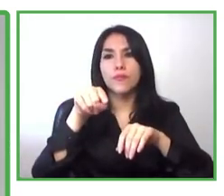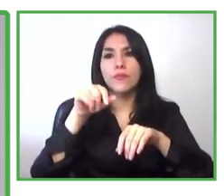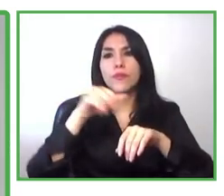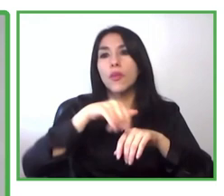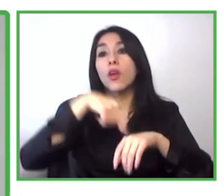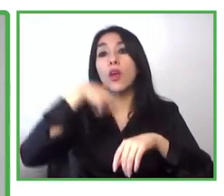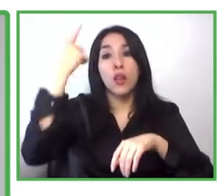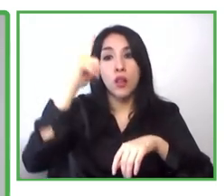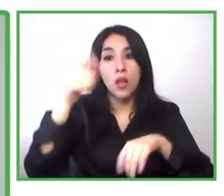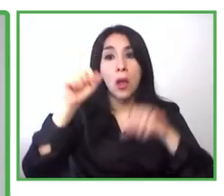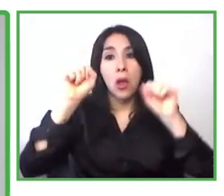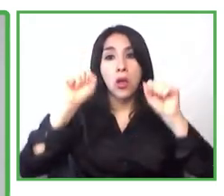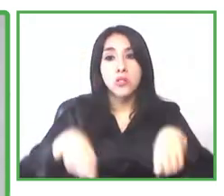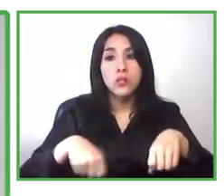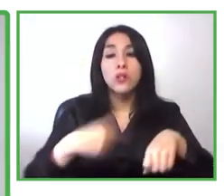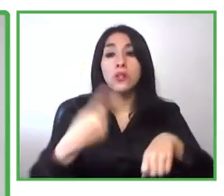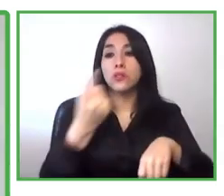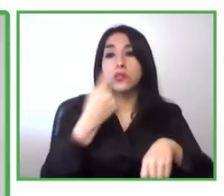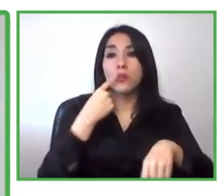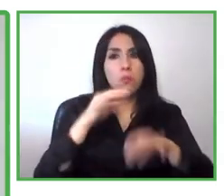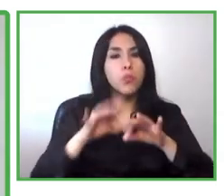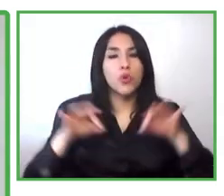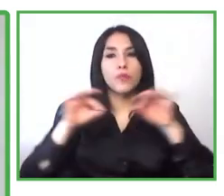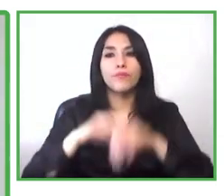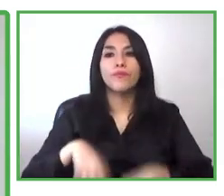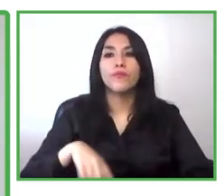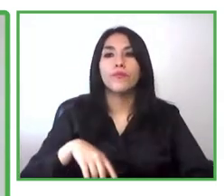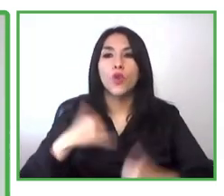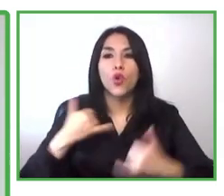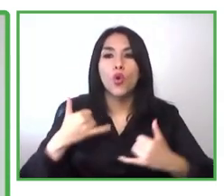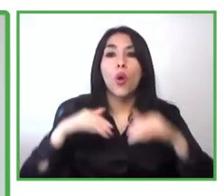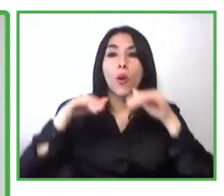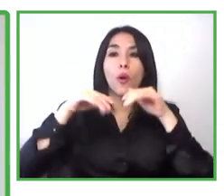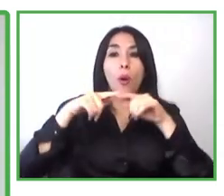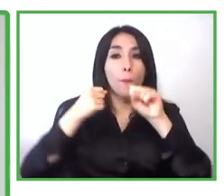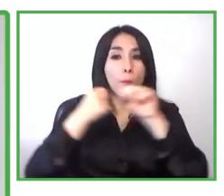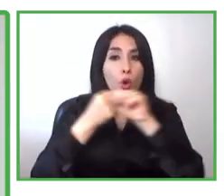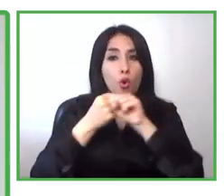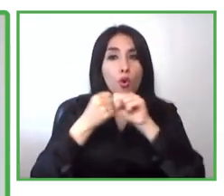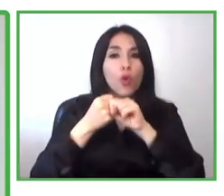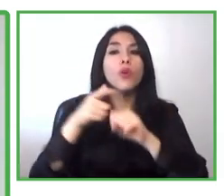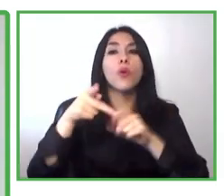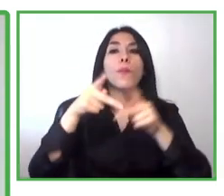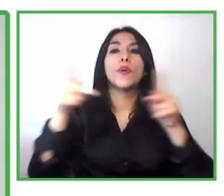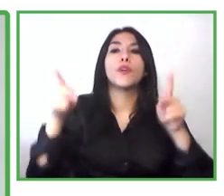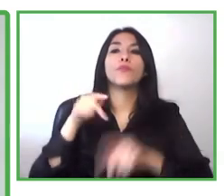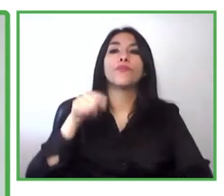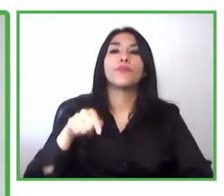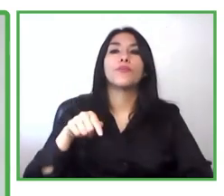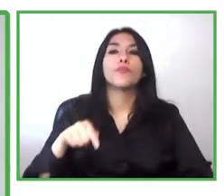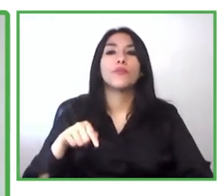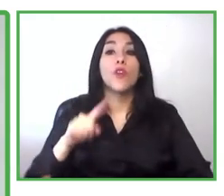very important that are that they need this institutional support to have success and